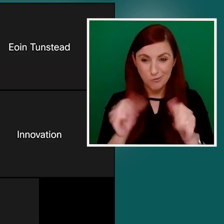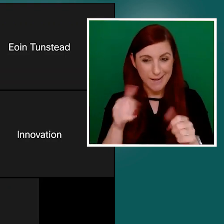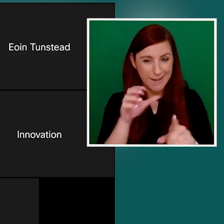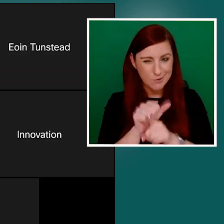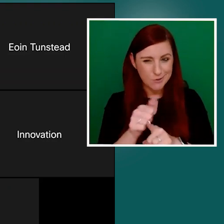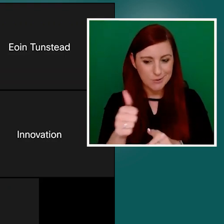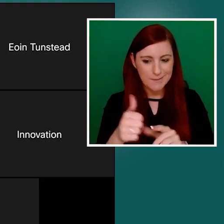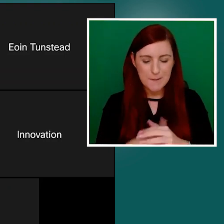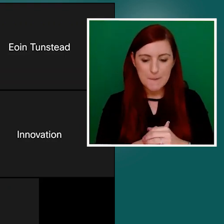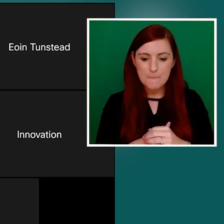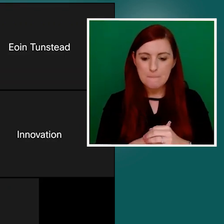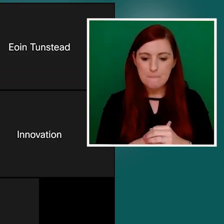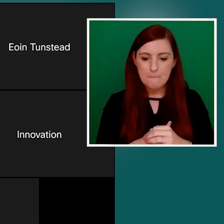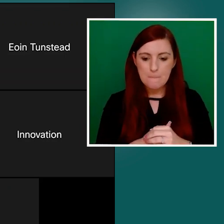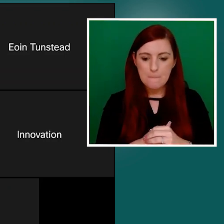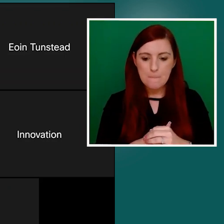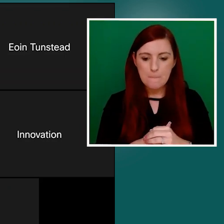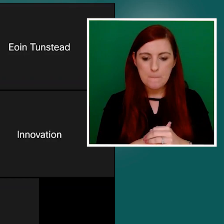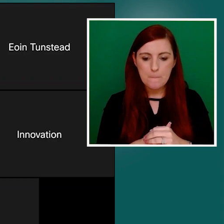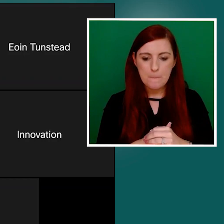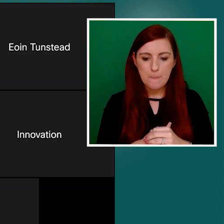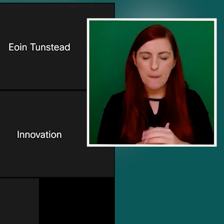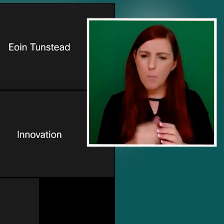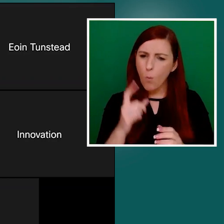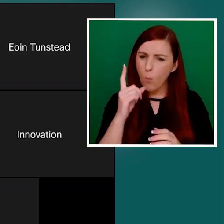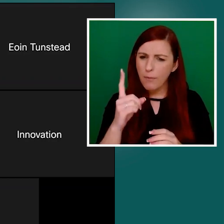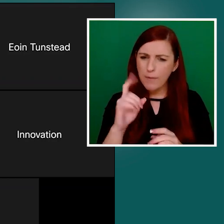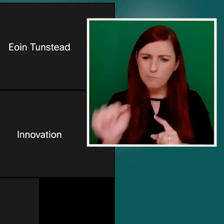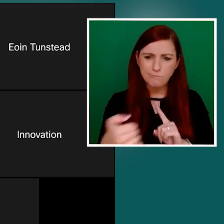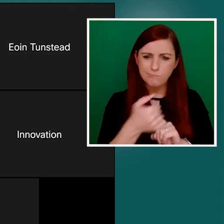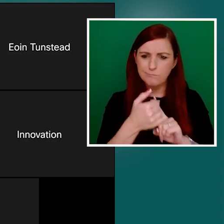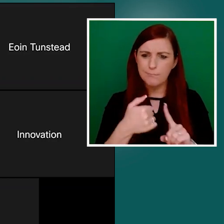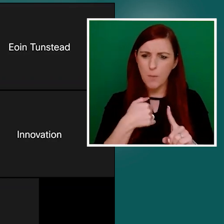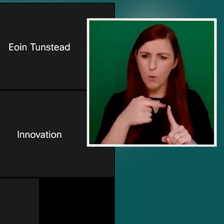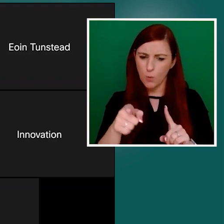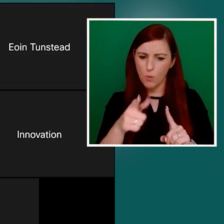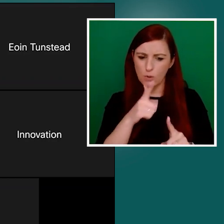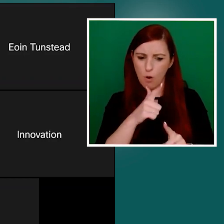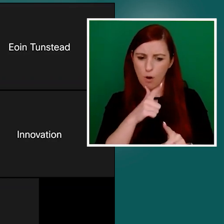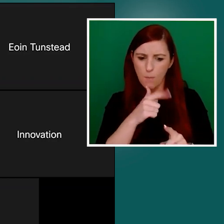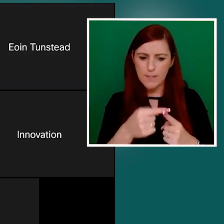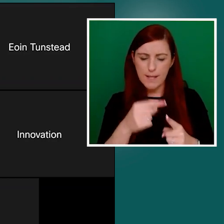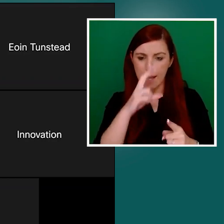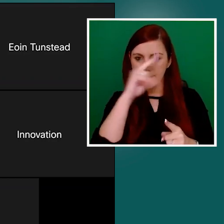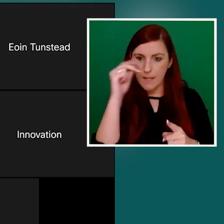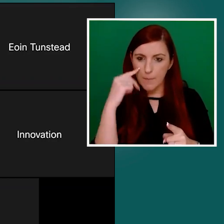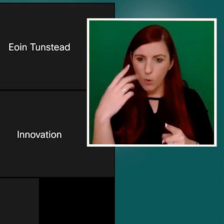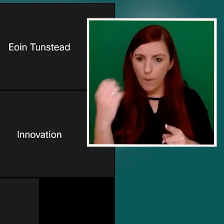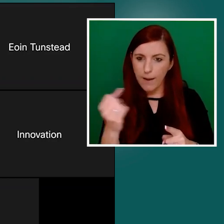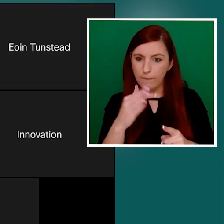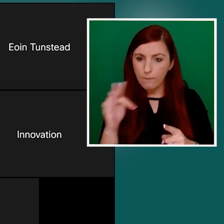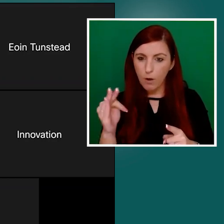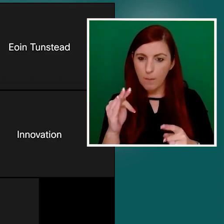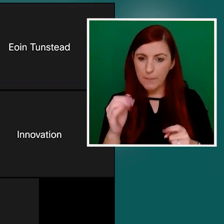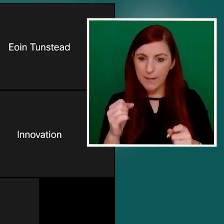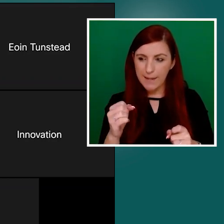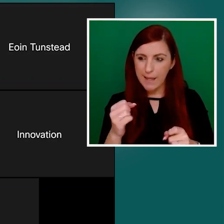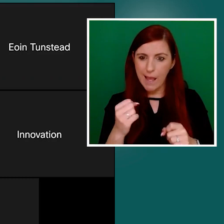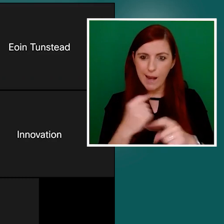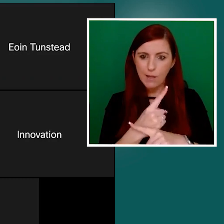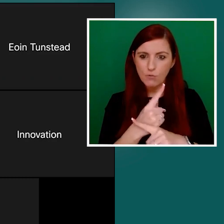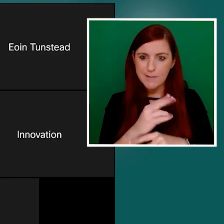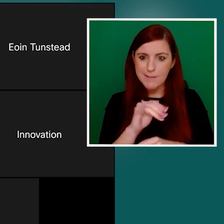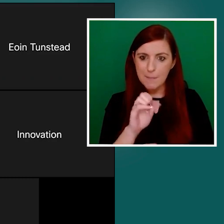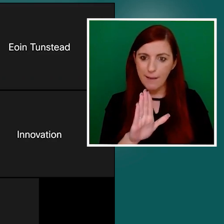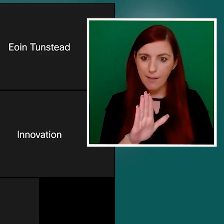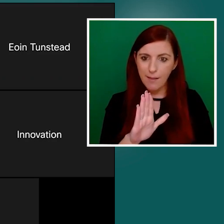James, one thing that really struck me when you were talking there was that example you had from the energy bills. And I